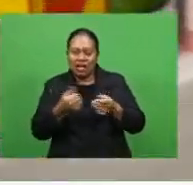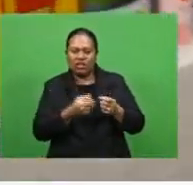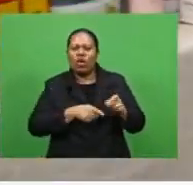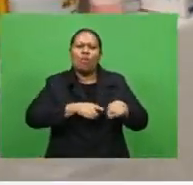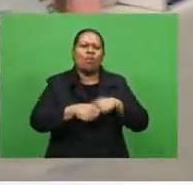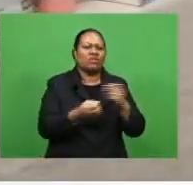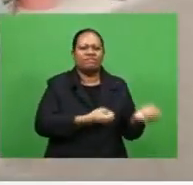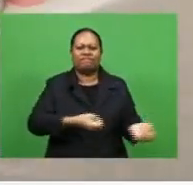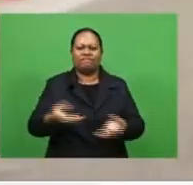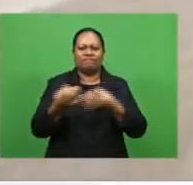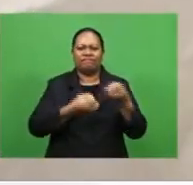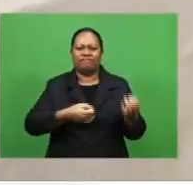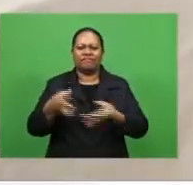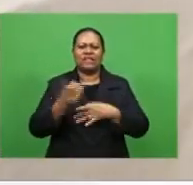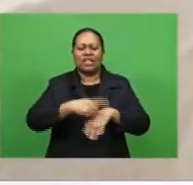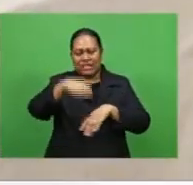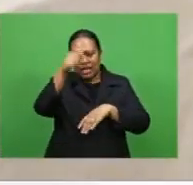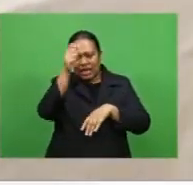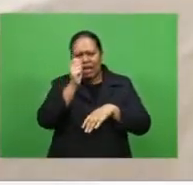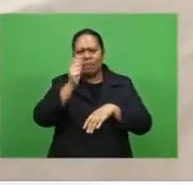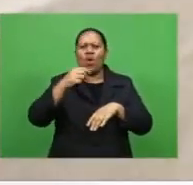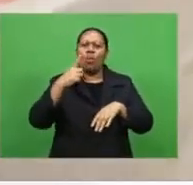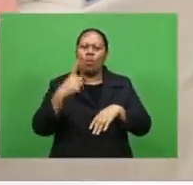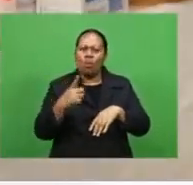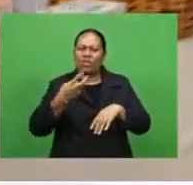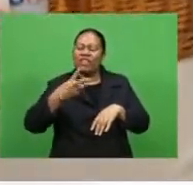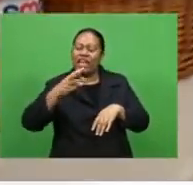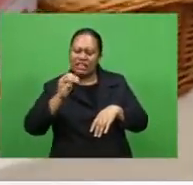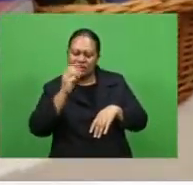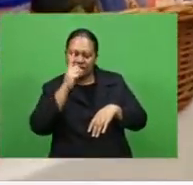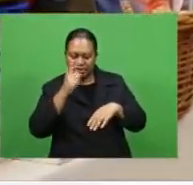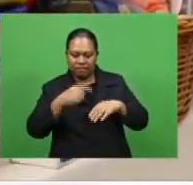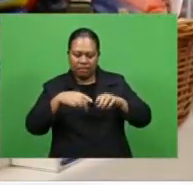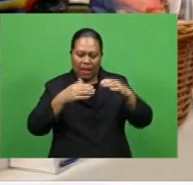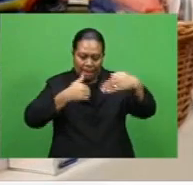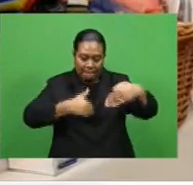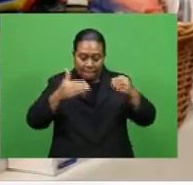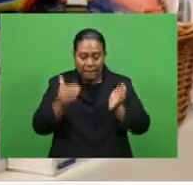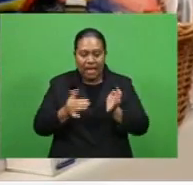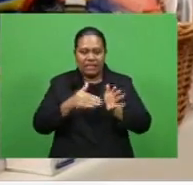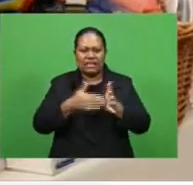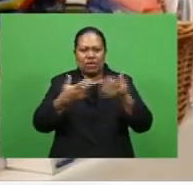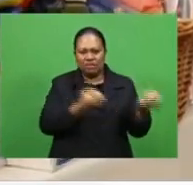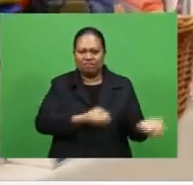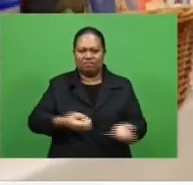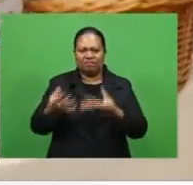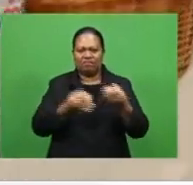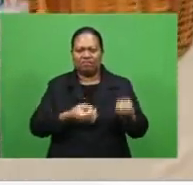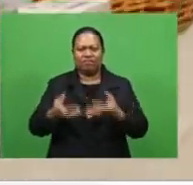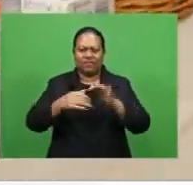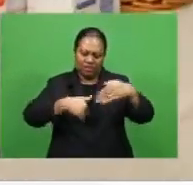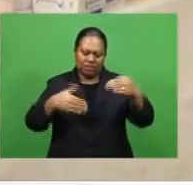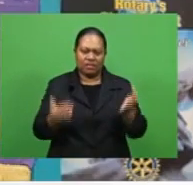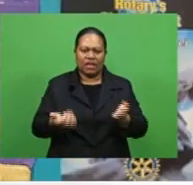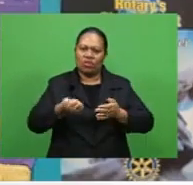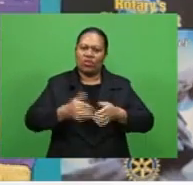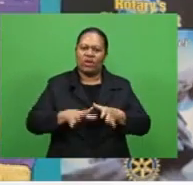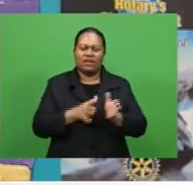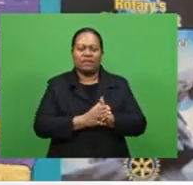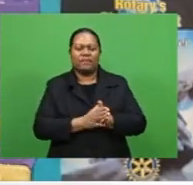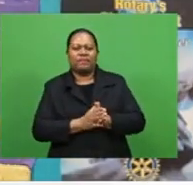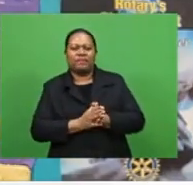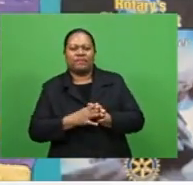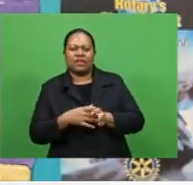of necessities the club has to date handed out close to 30 packs food essentials the skin care essentials the